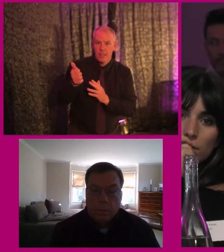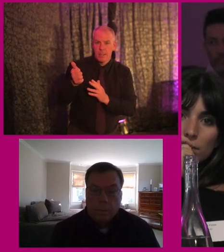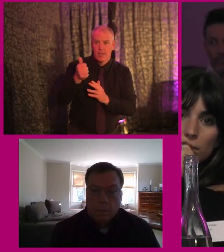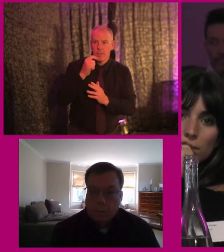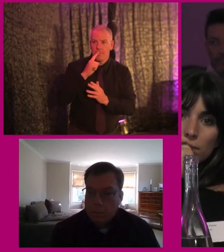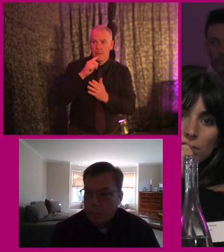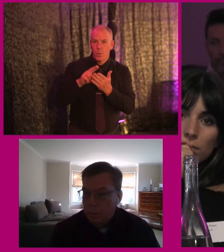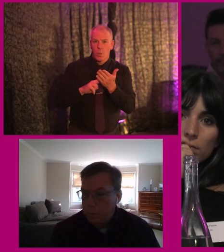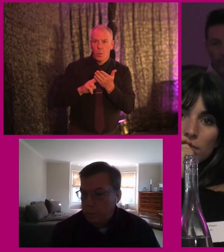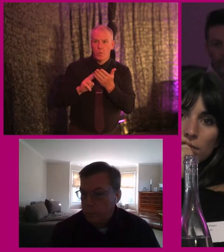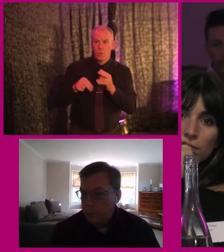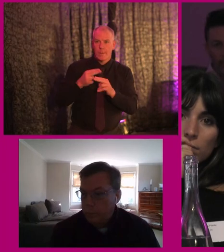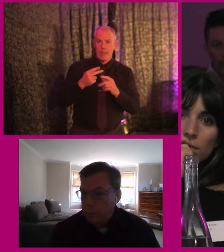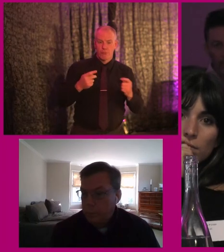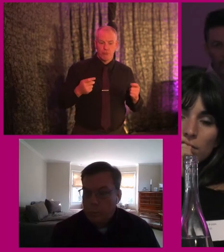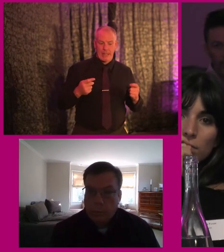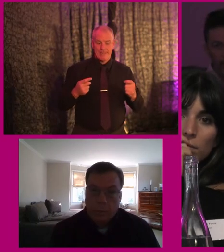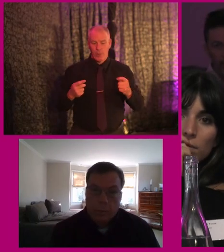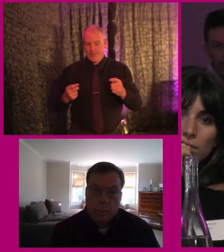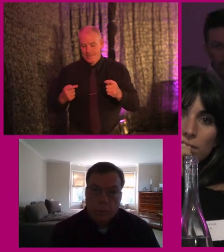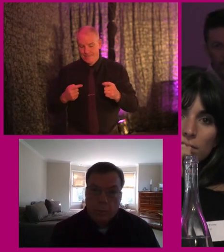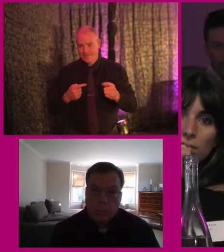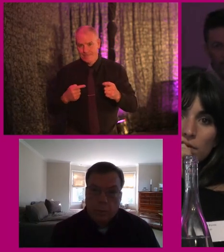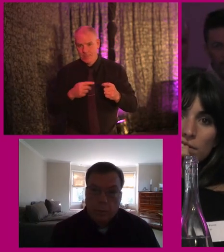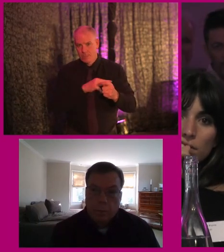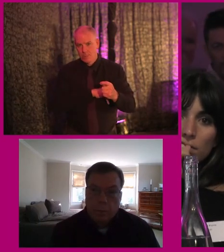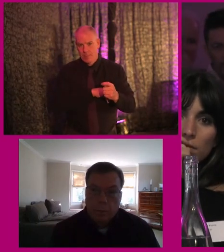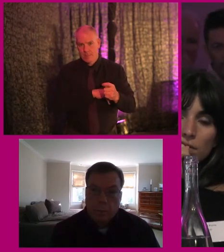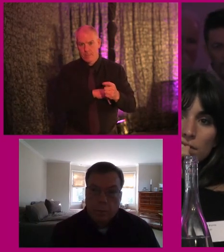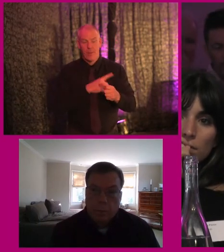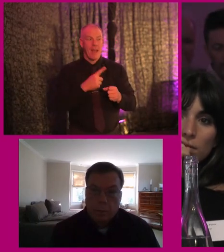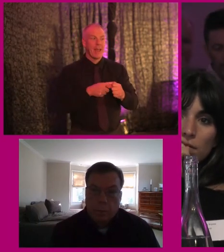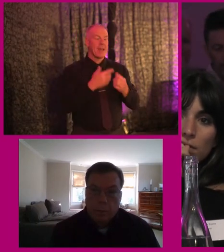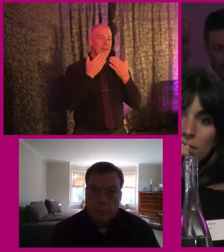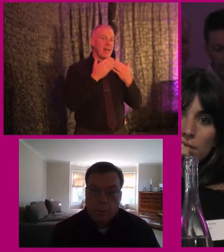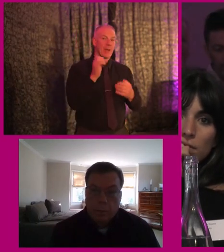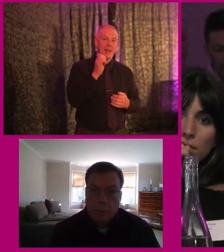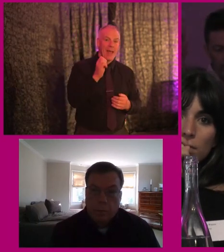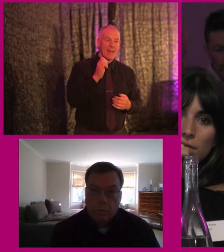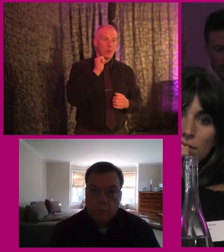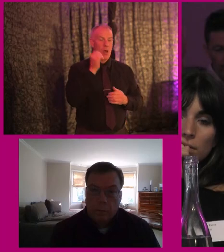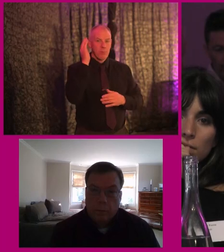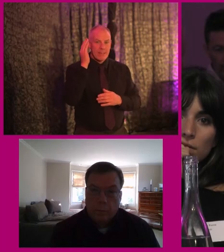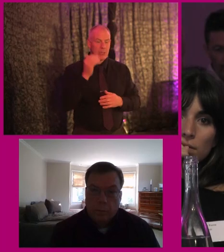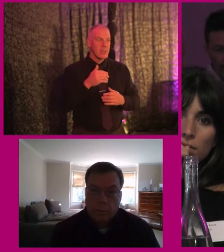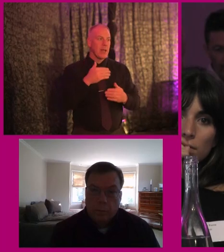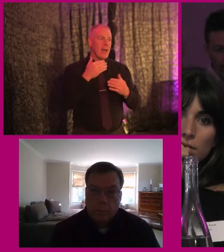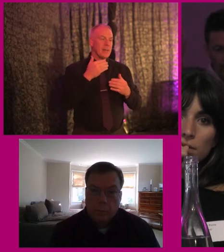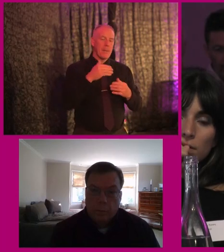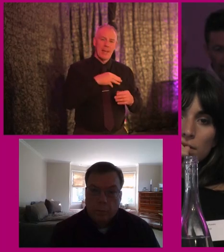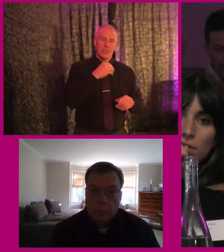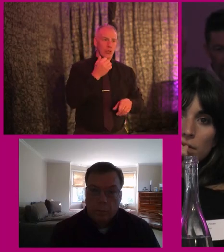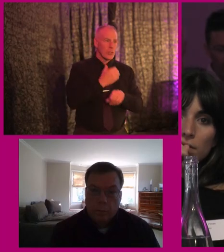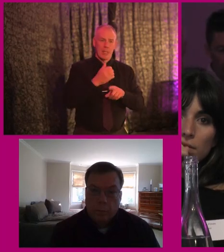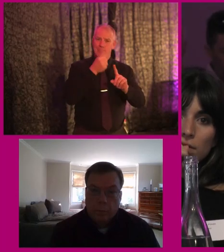to people with, uh, with disability. So all I'll say Elaine is thanks for the presentation. Thanks for relating your experience. And please, please keep fighting good